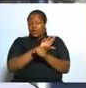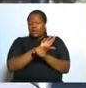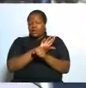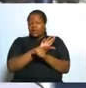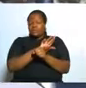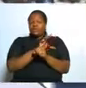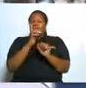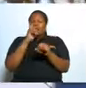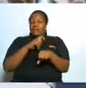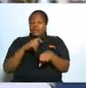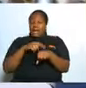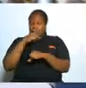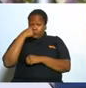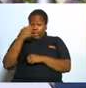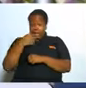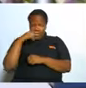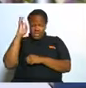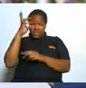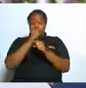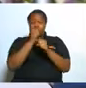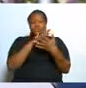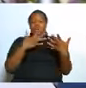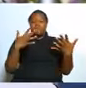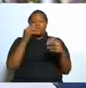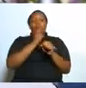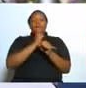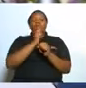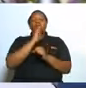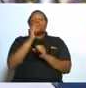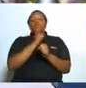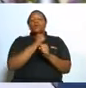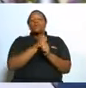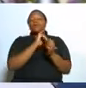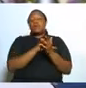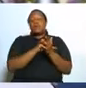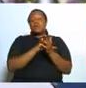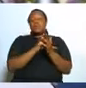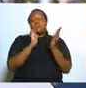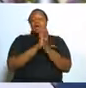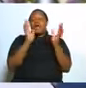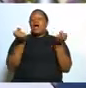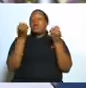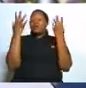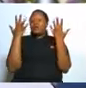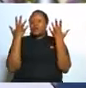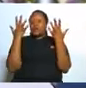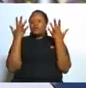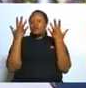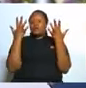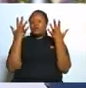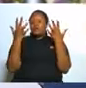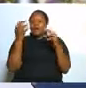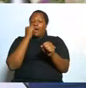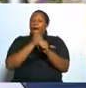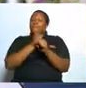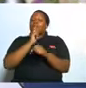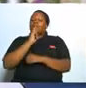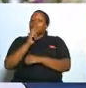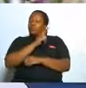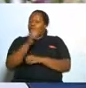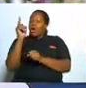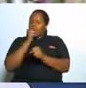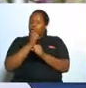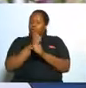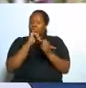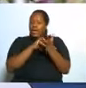when you say I will do something make sure that you do it hallelujah make sure that you